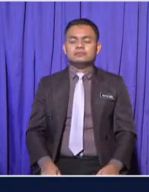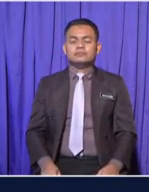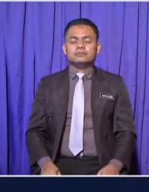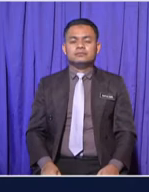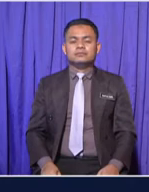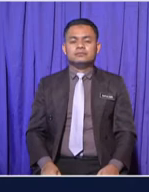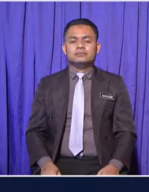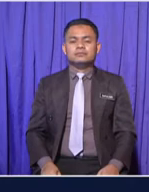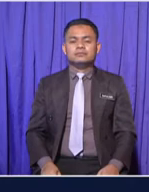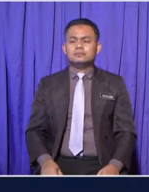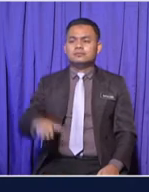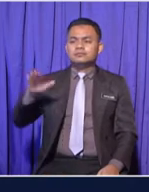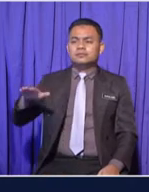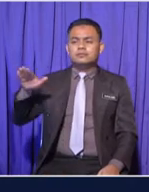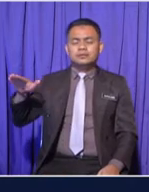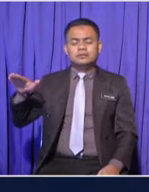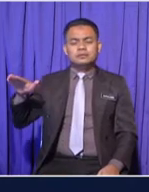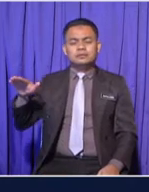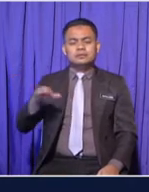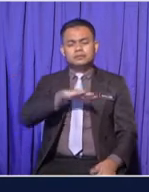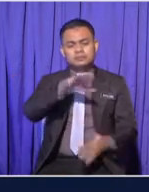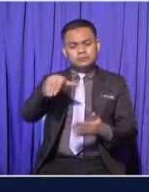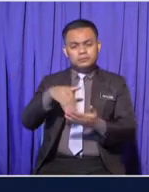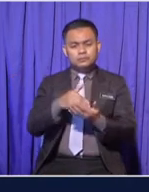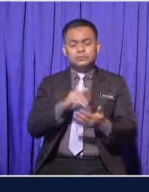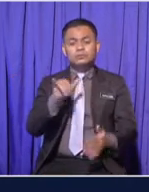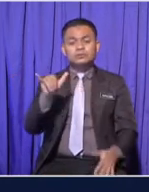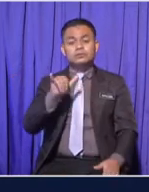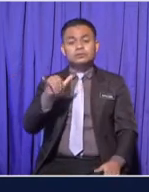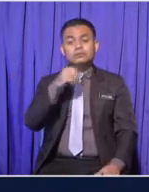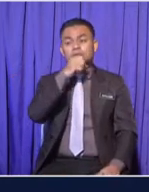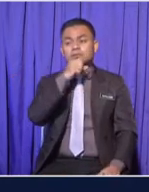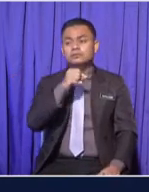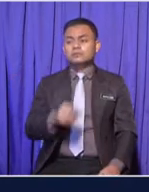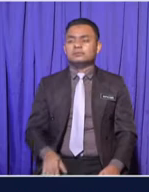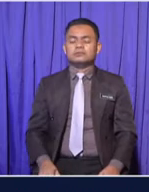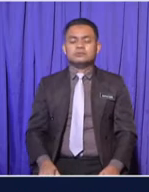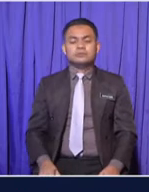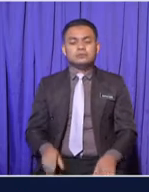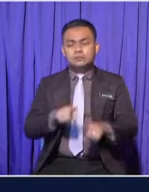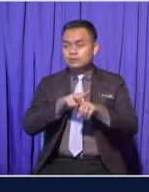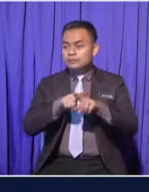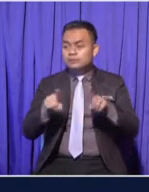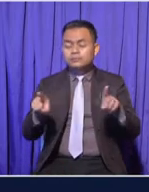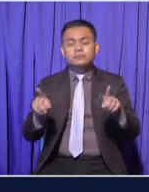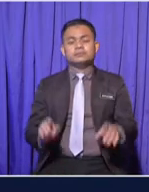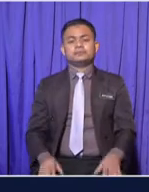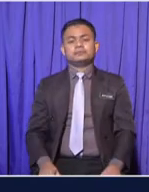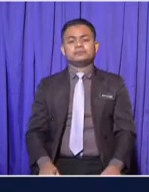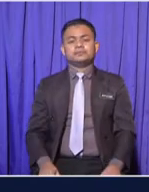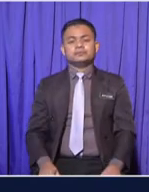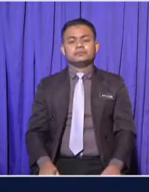These children are all of the same age But they have